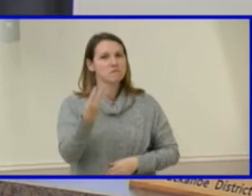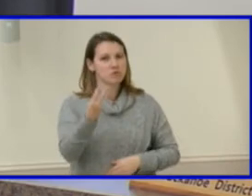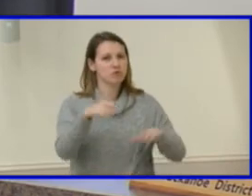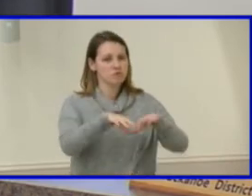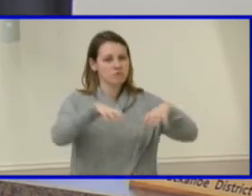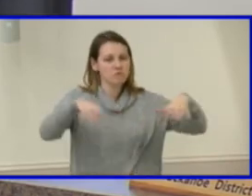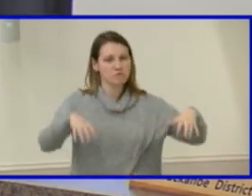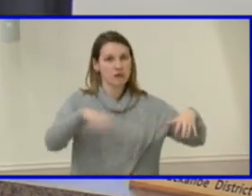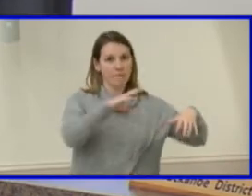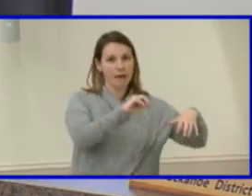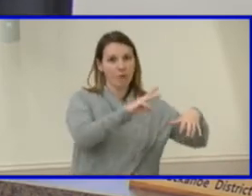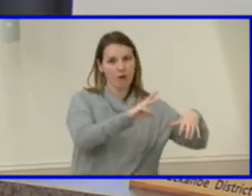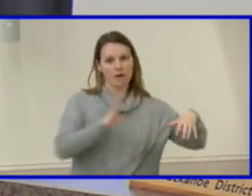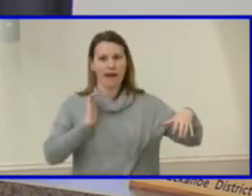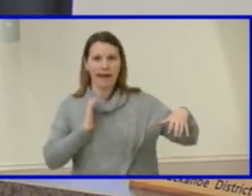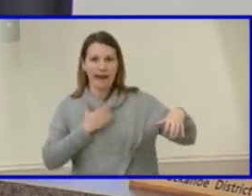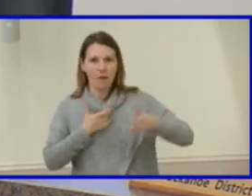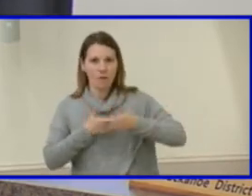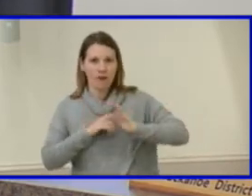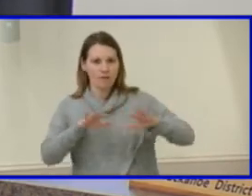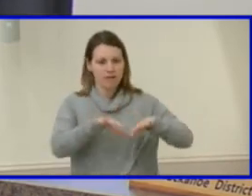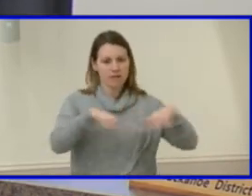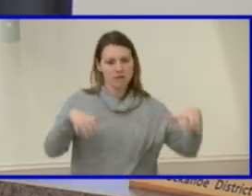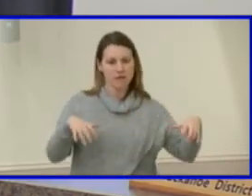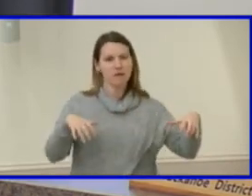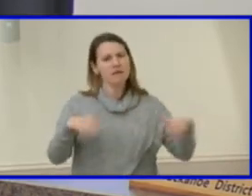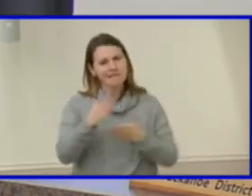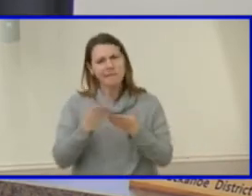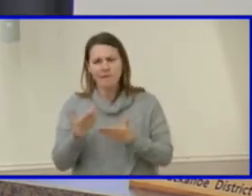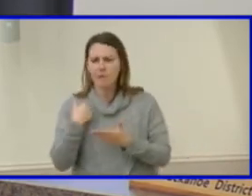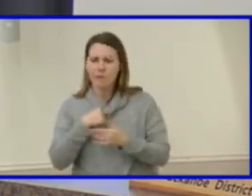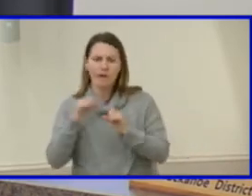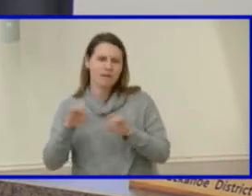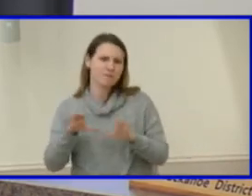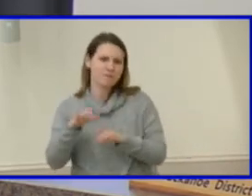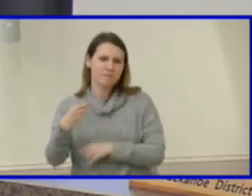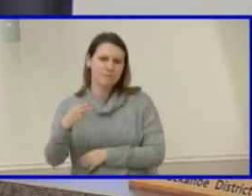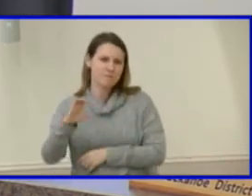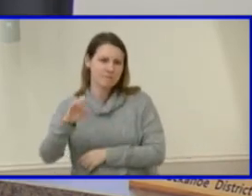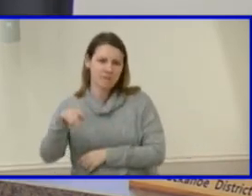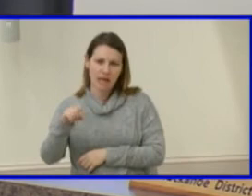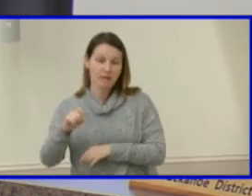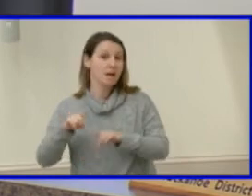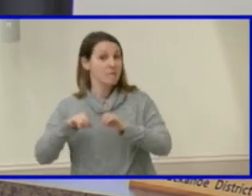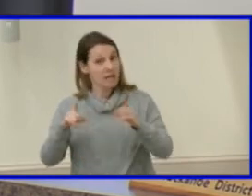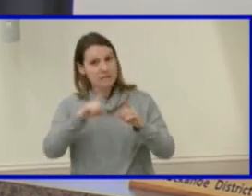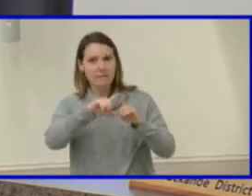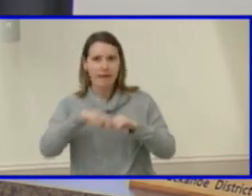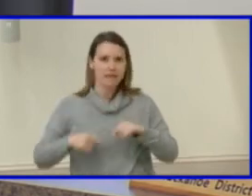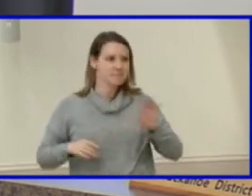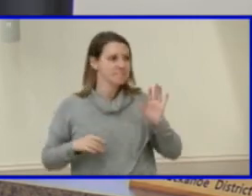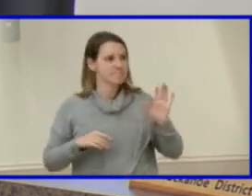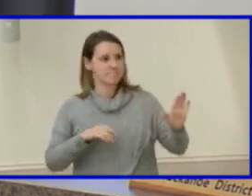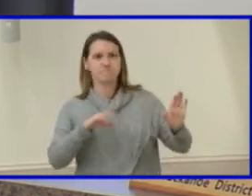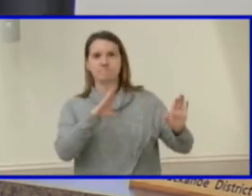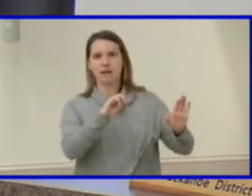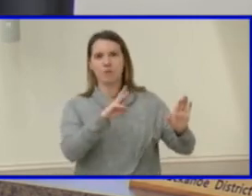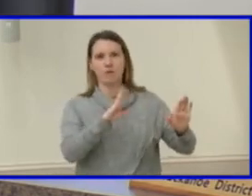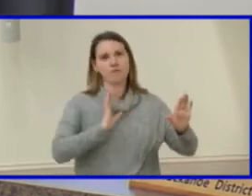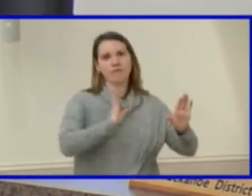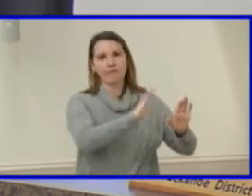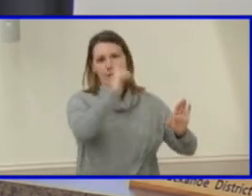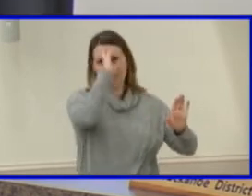this is certainly there's some things we can do as Henrico County, but much of this is also dependent on changes that would be made at Maggie Walker